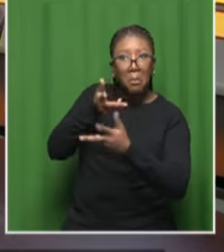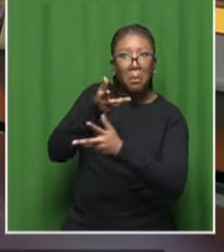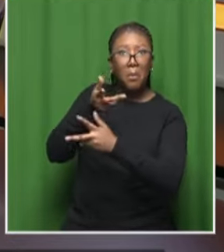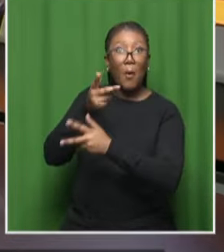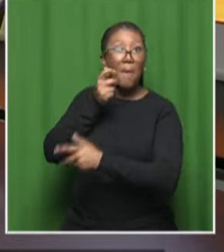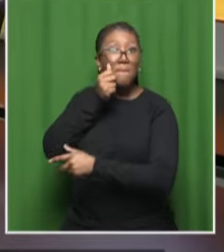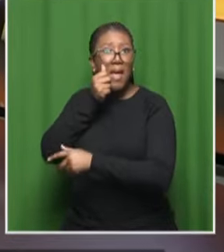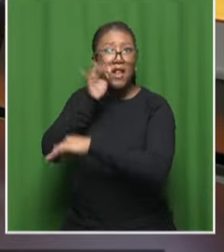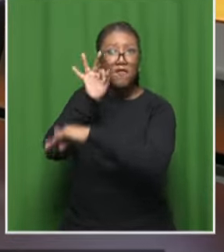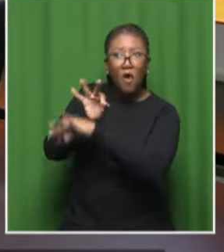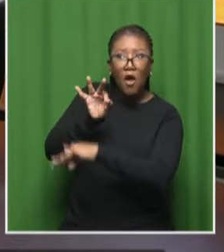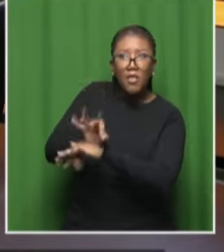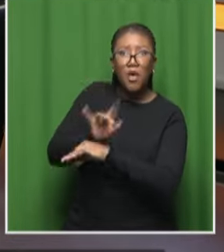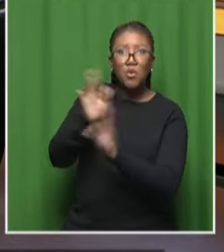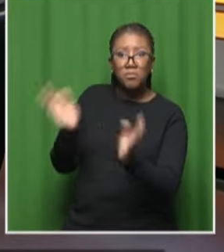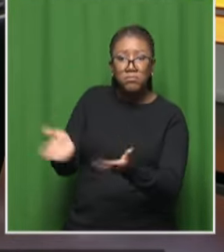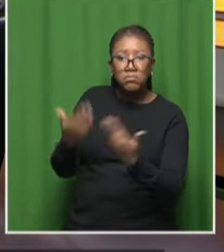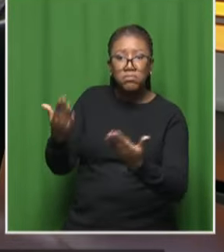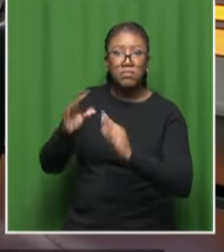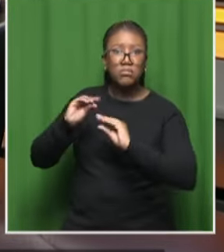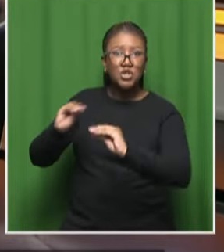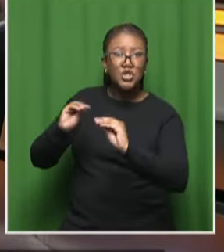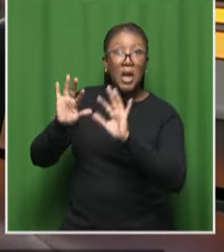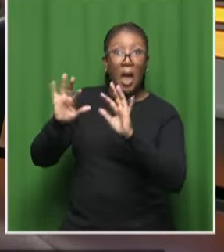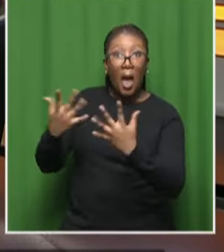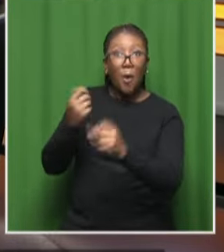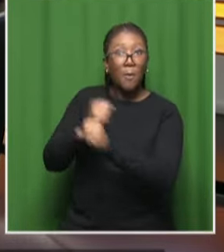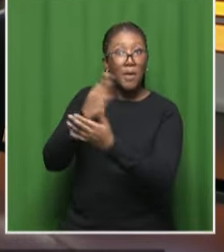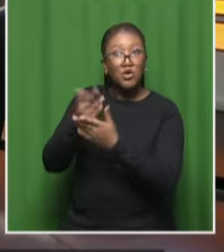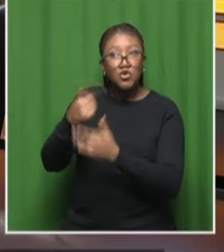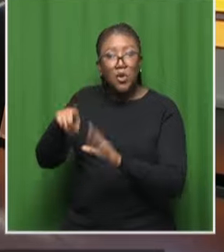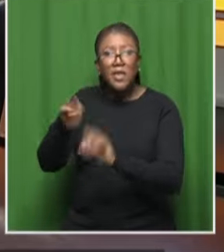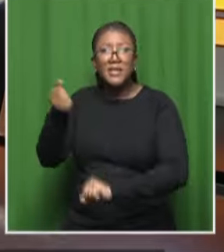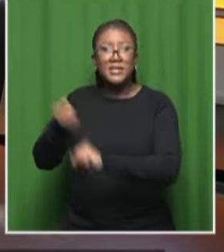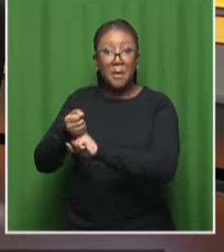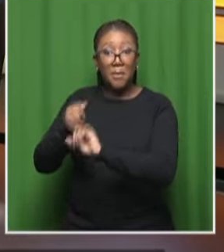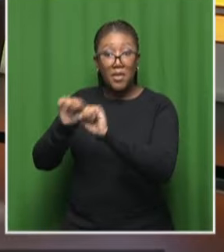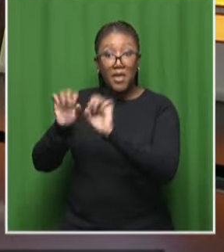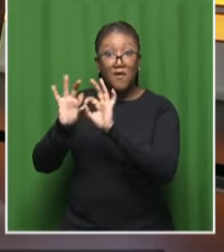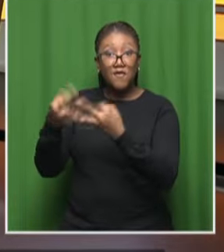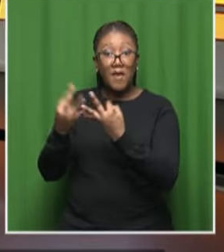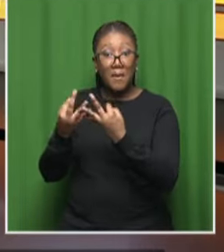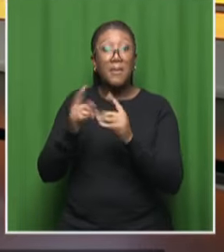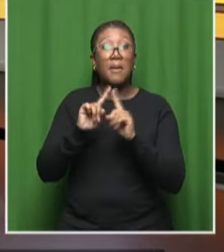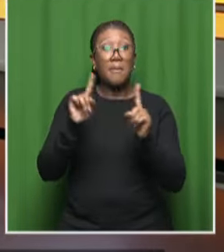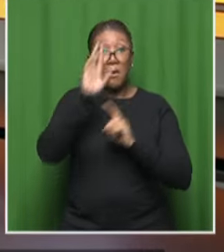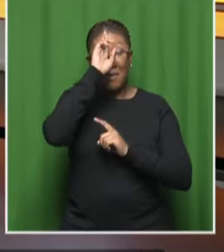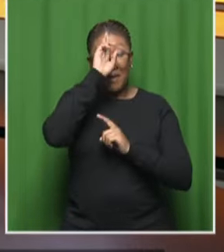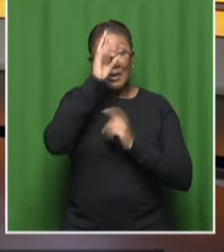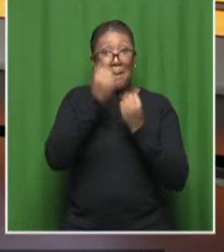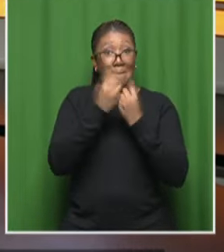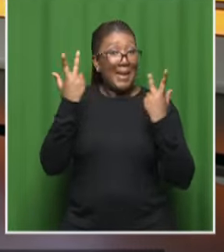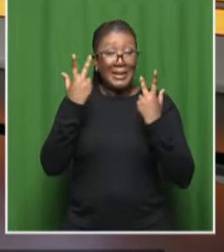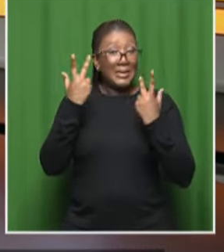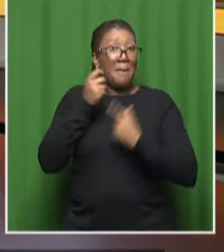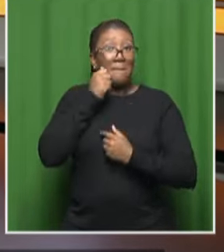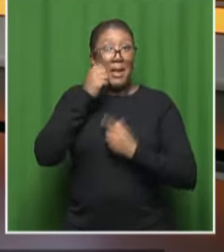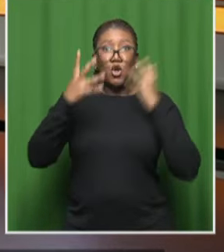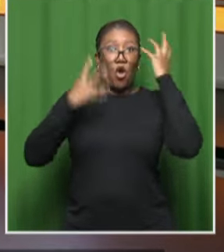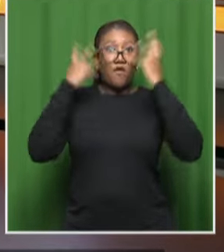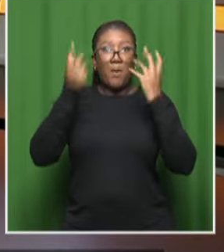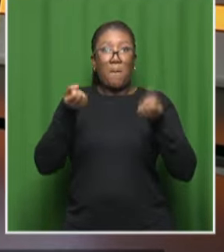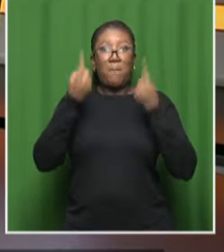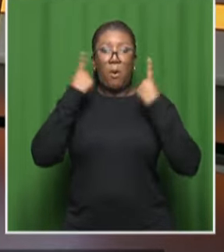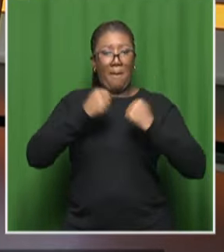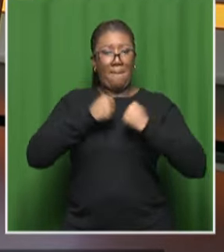father on how to be a present father or is it the other way around well men have forgotten what it is men are confused about manhood in South Africa